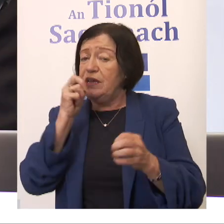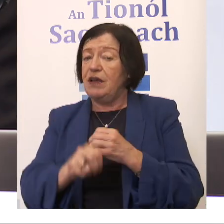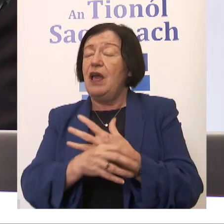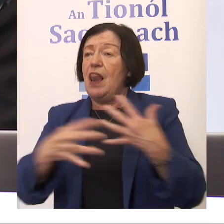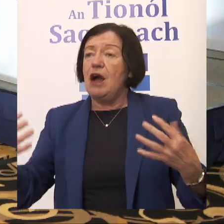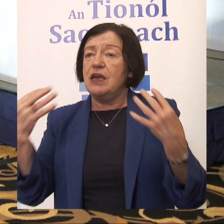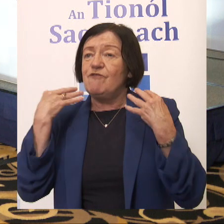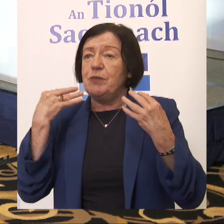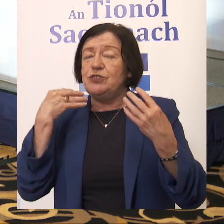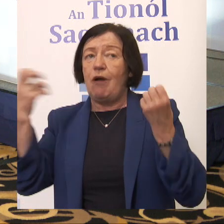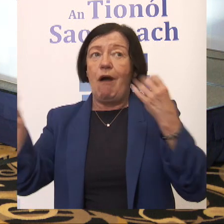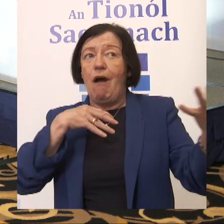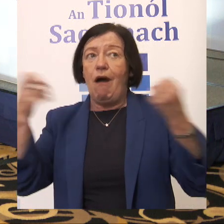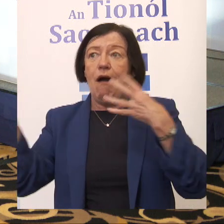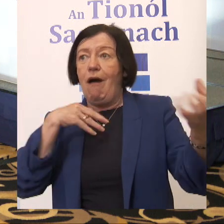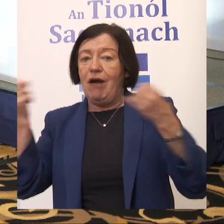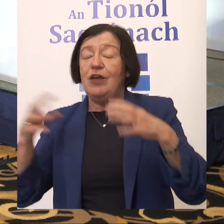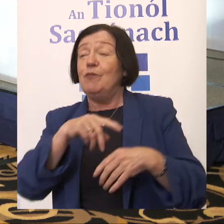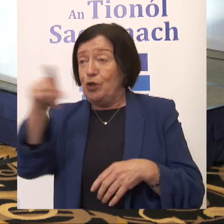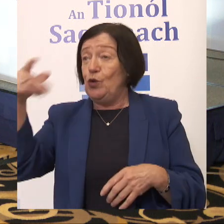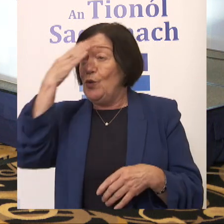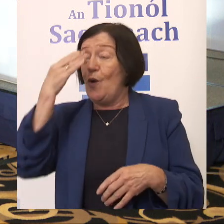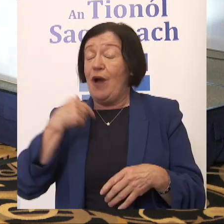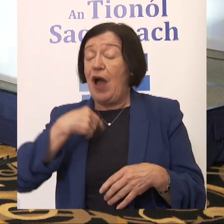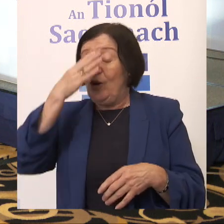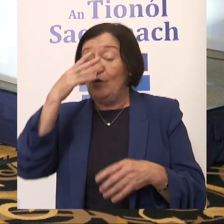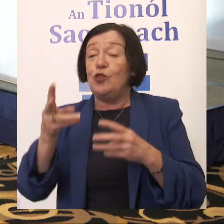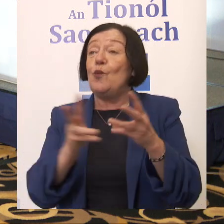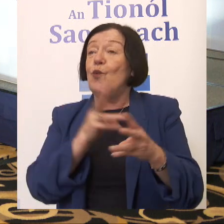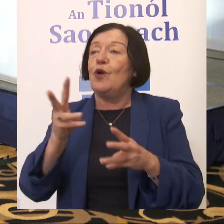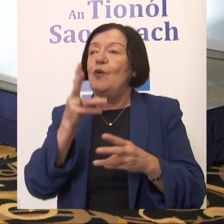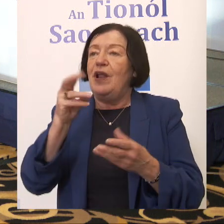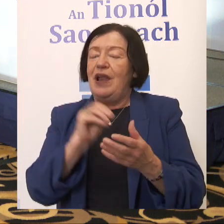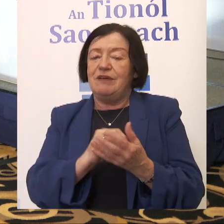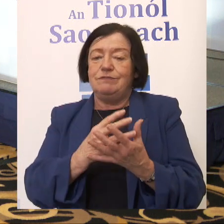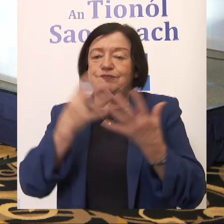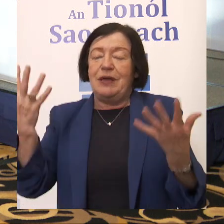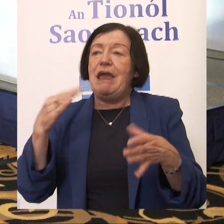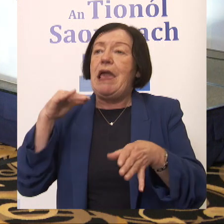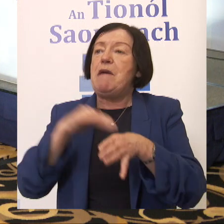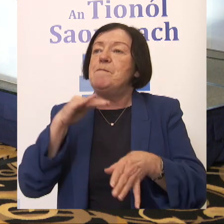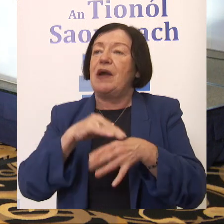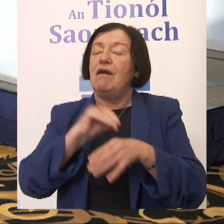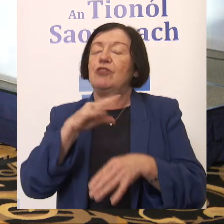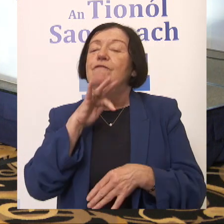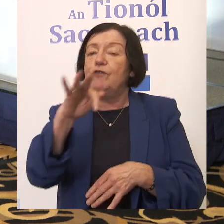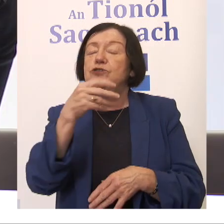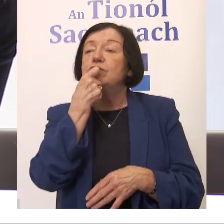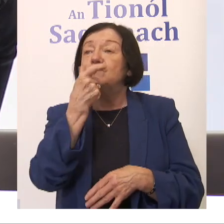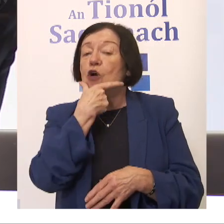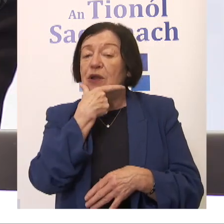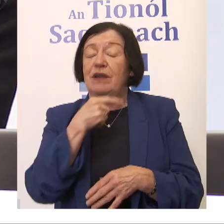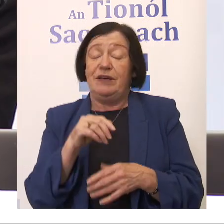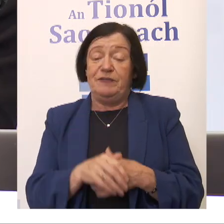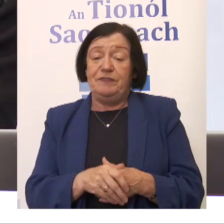information has been thrown at you, but you know and I know the work that you will do will have a significant impact on the future of Dublin. And that